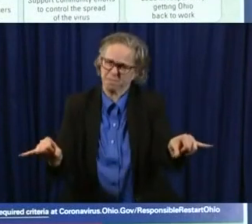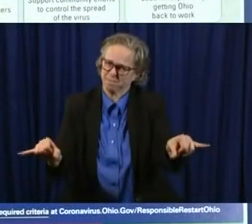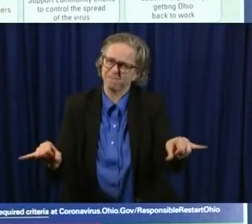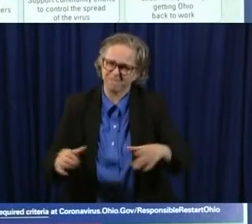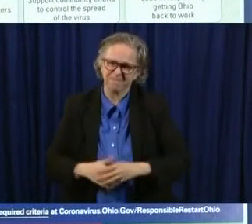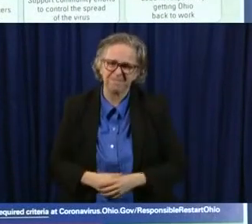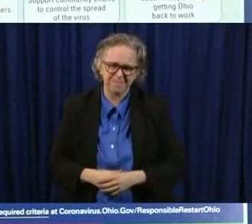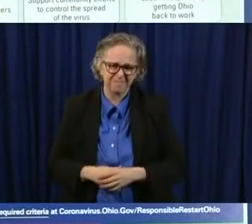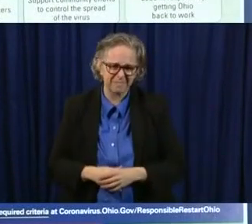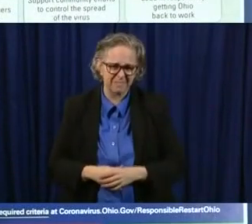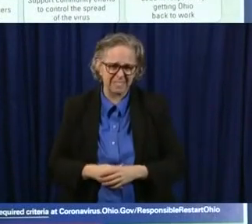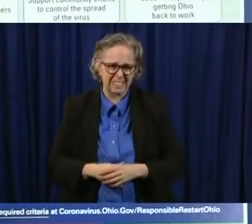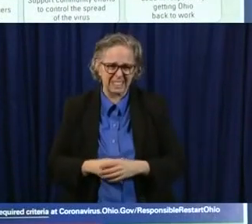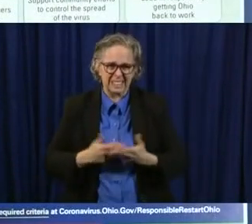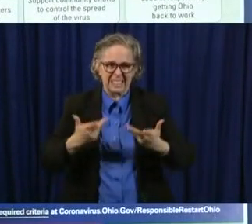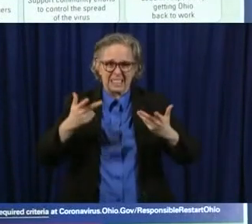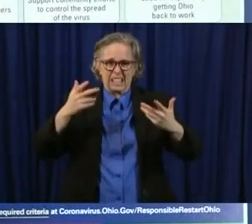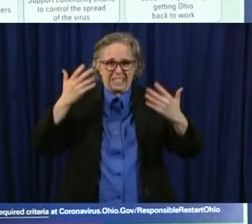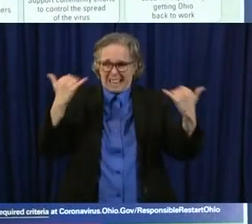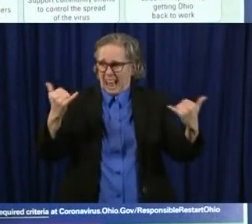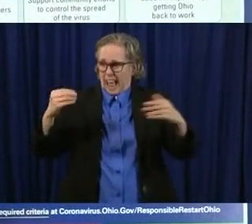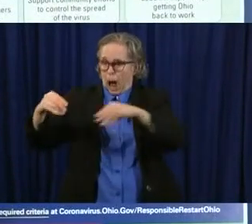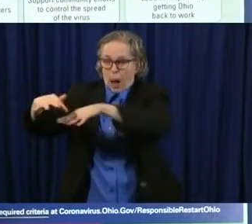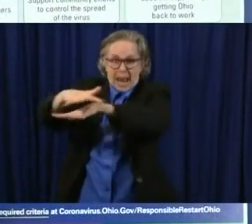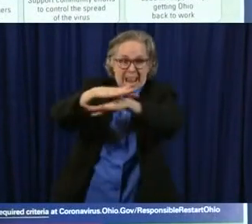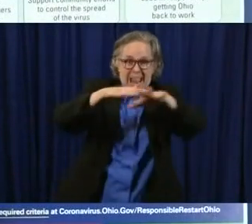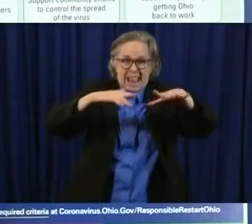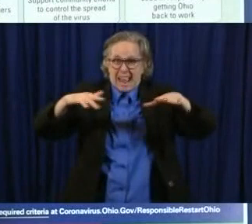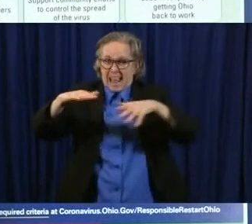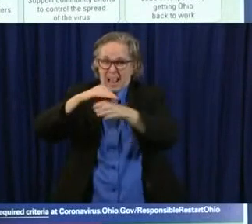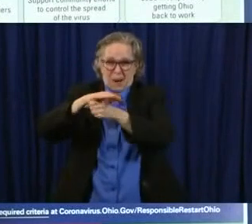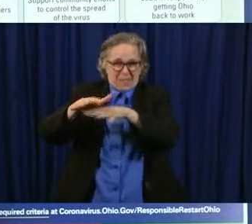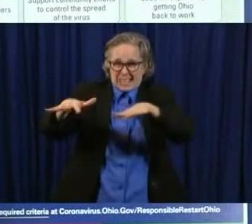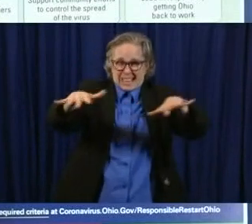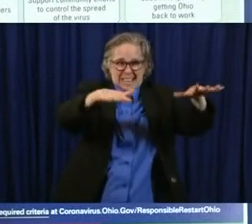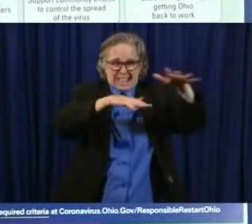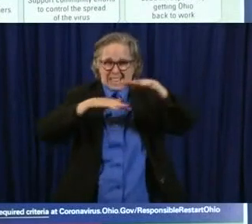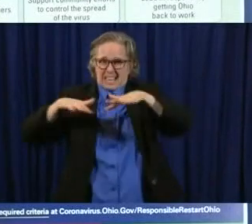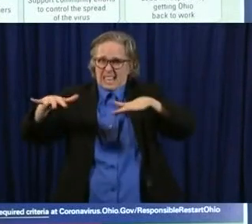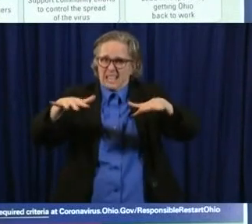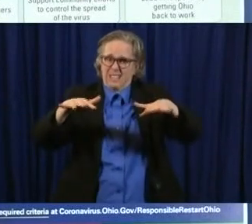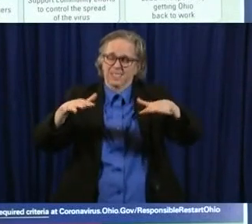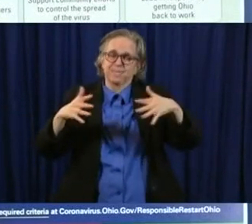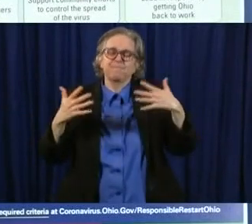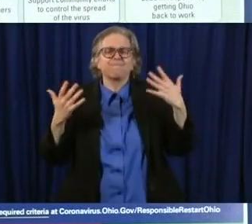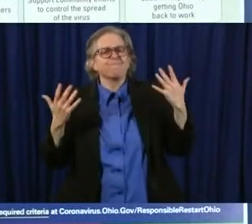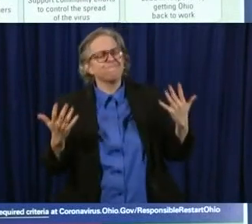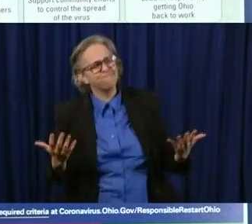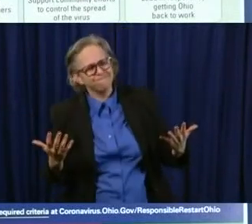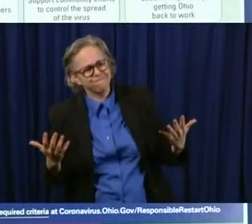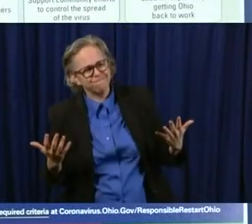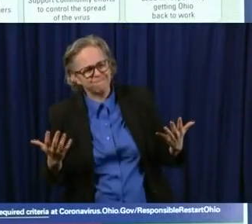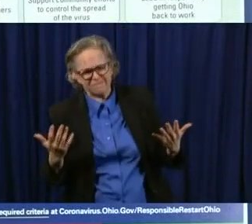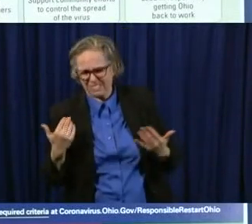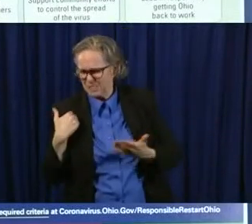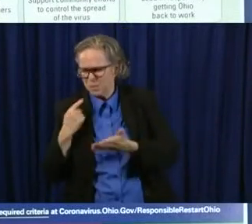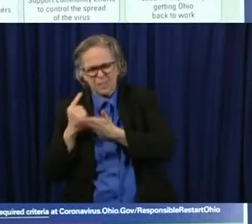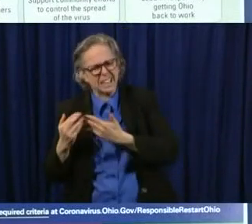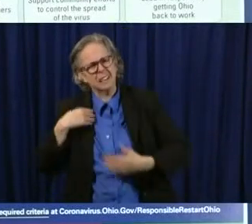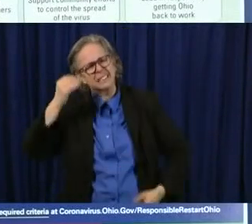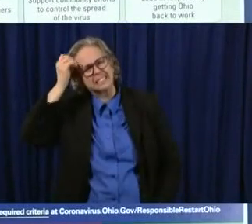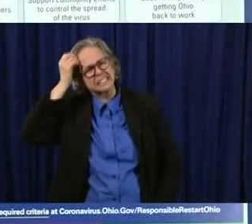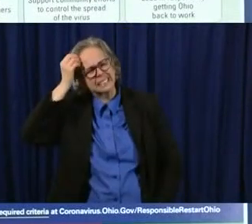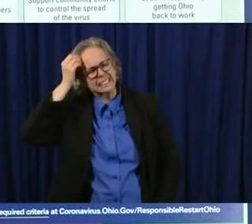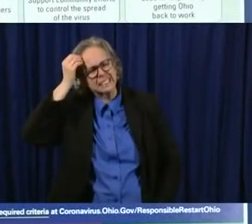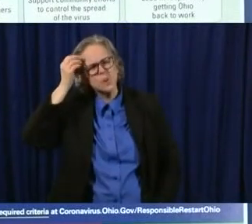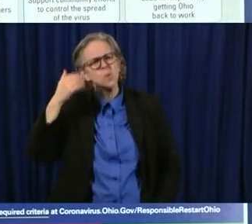amongst us. I was thinking about this weekend, and I